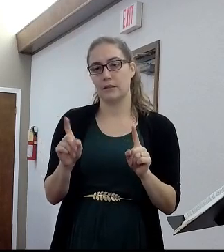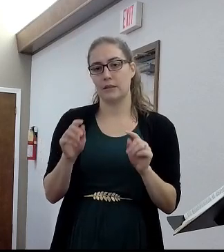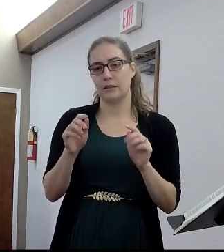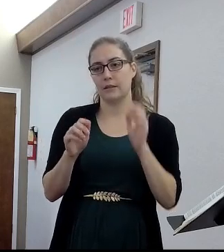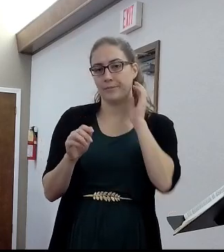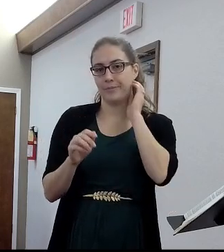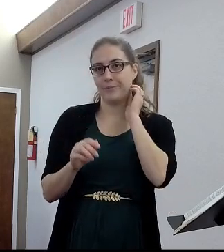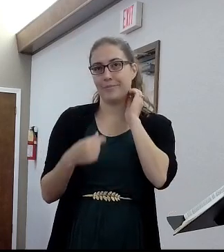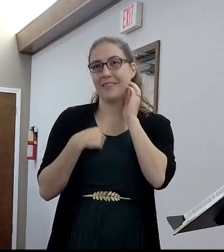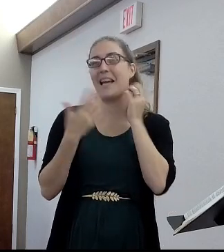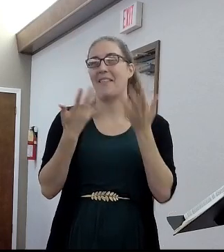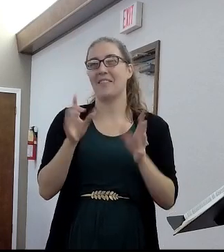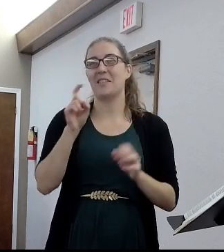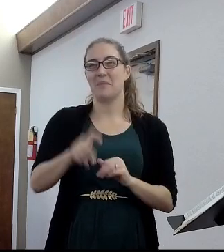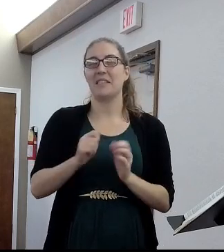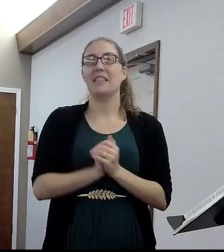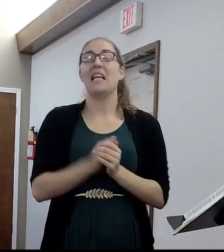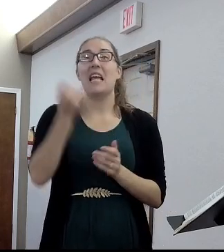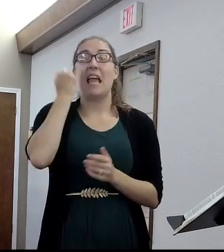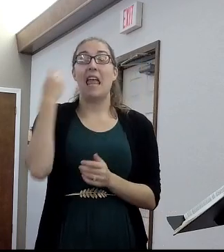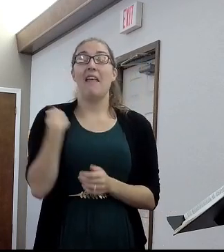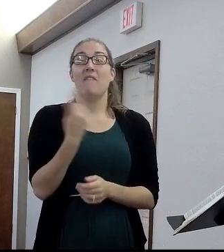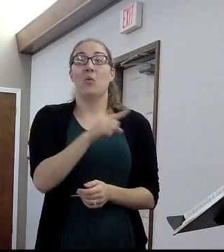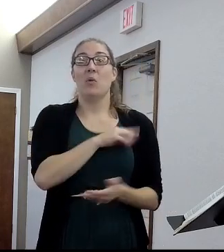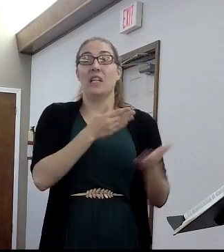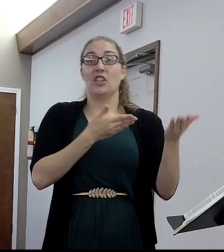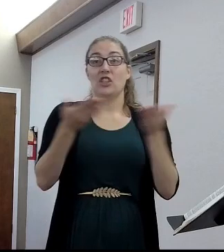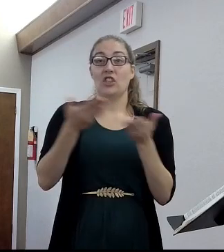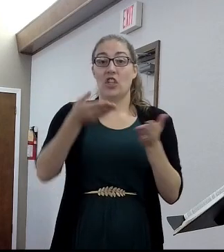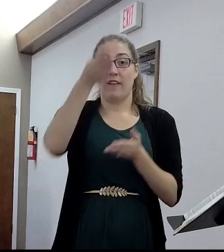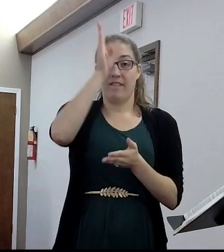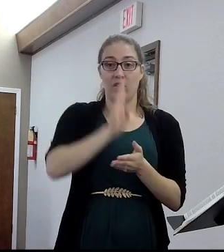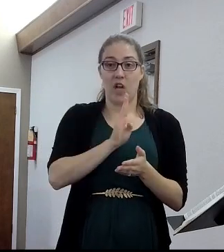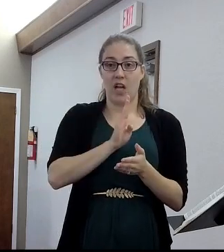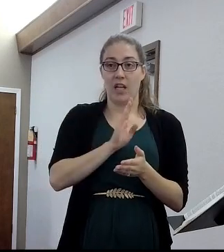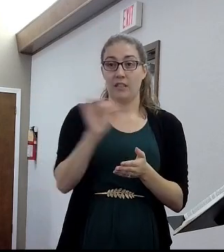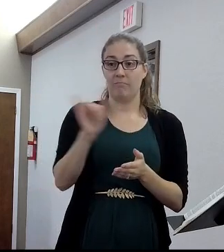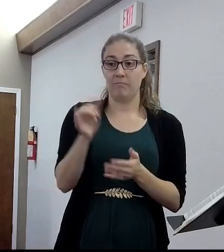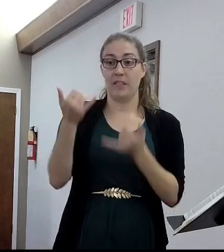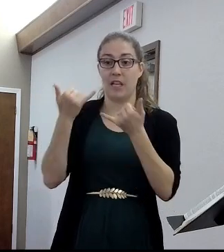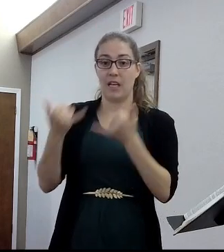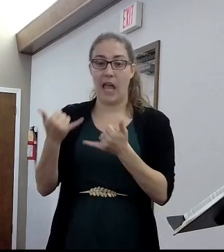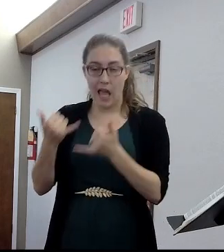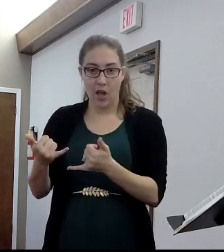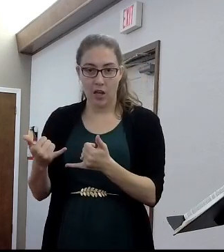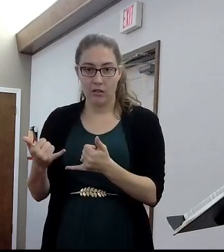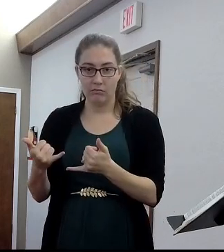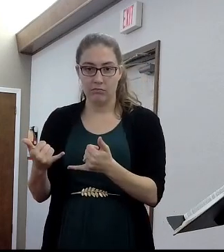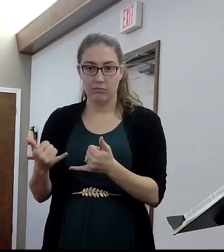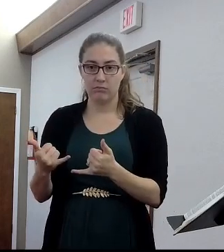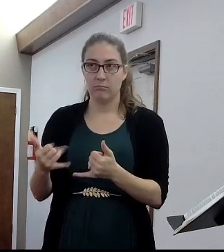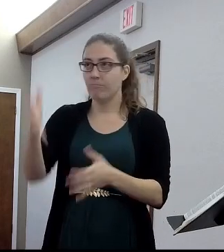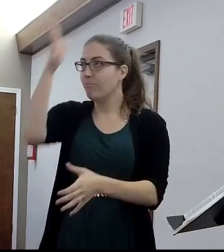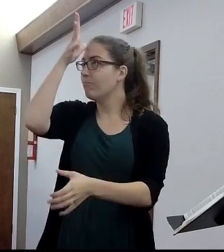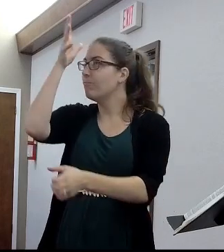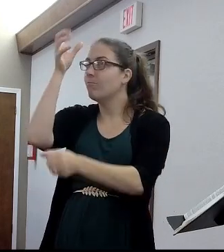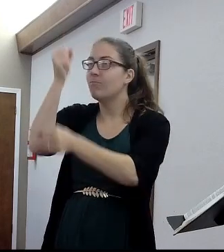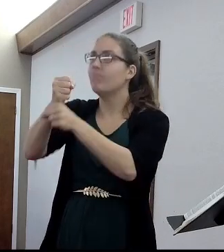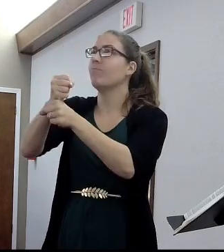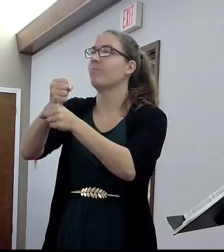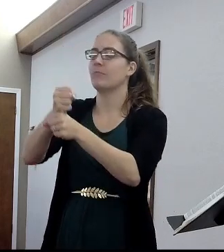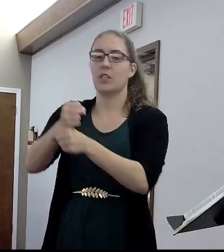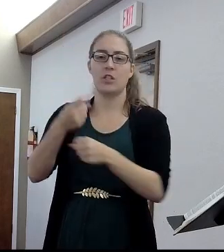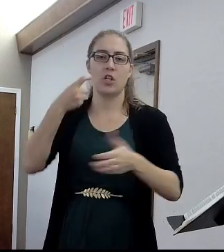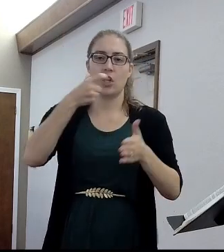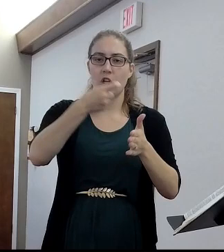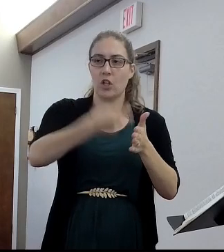I have to finish. if we serve God like this now, when it doesn't cost us anything to do it, we'll